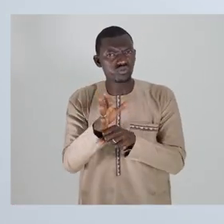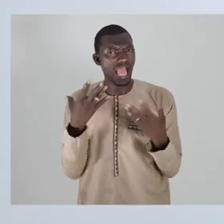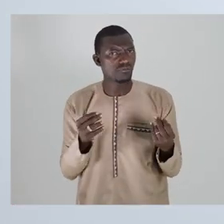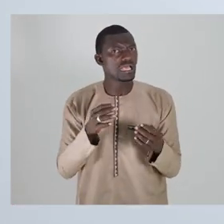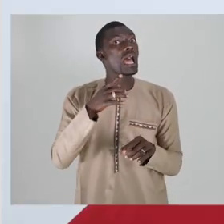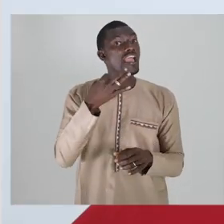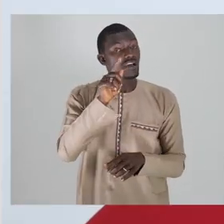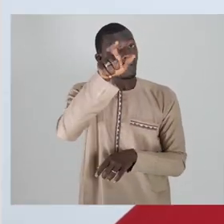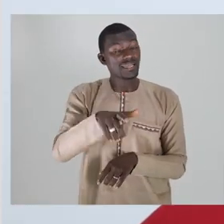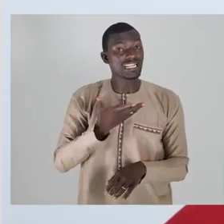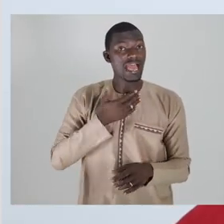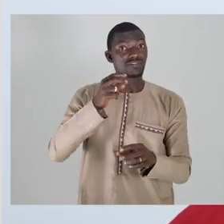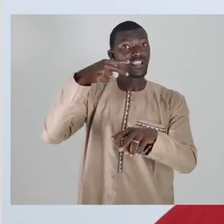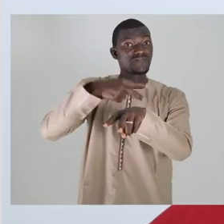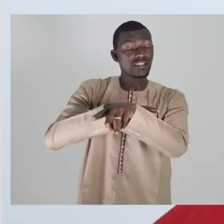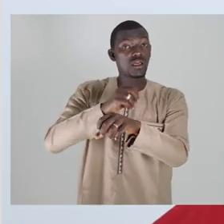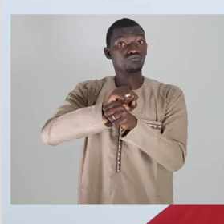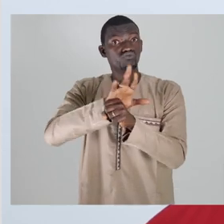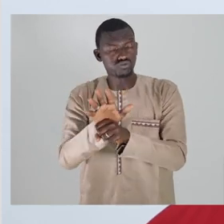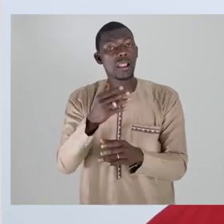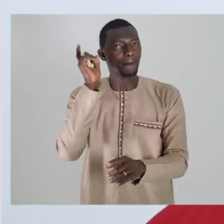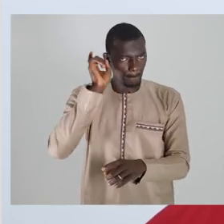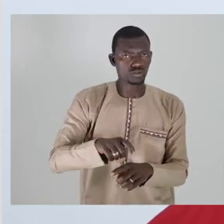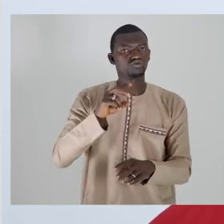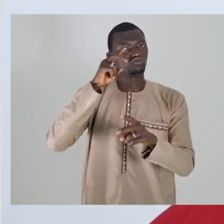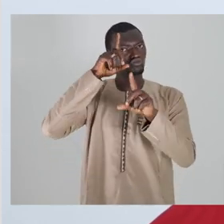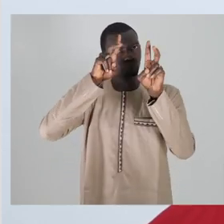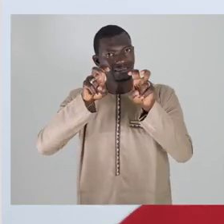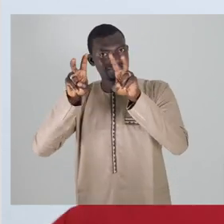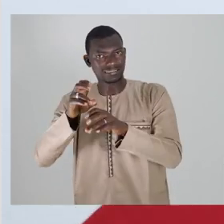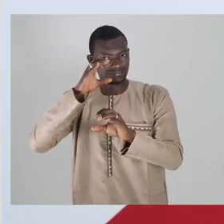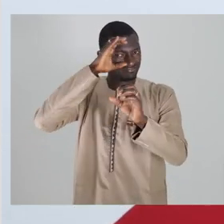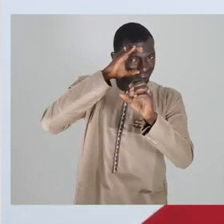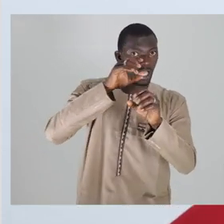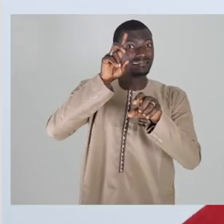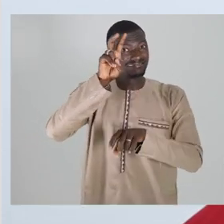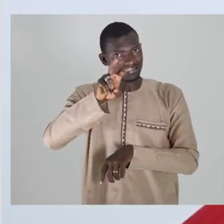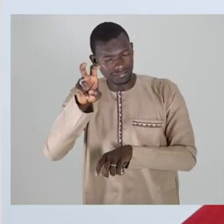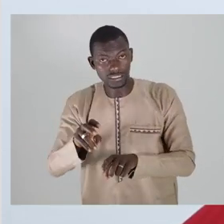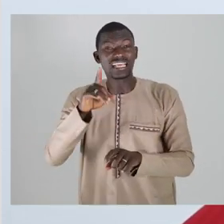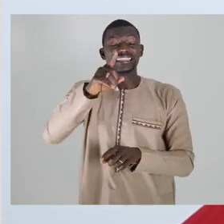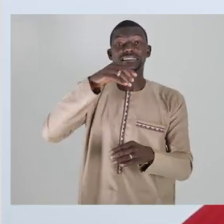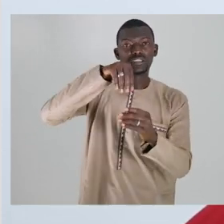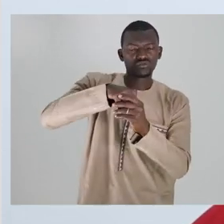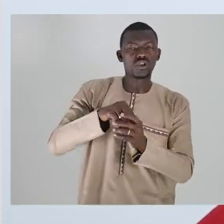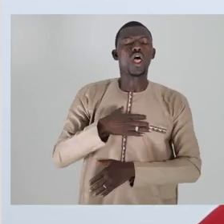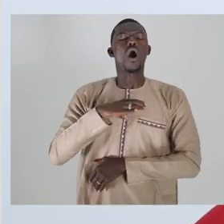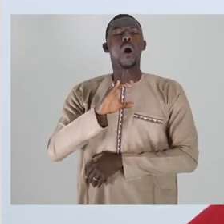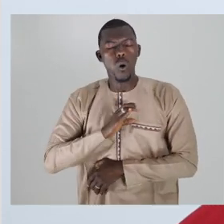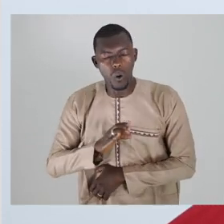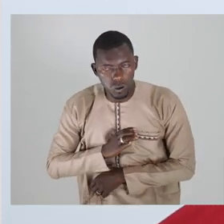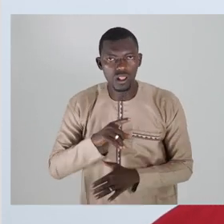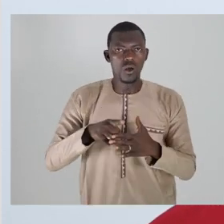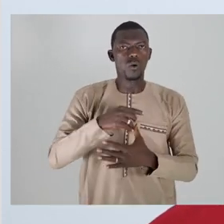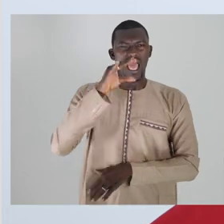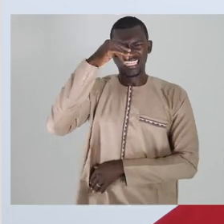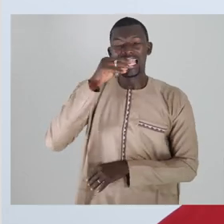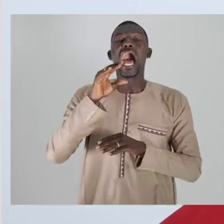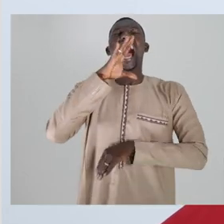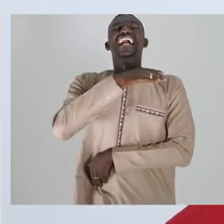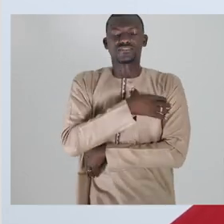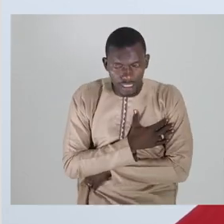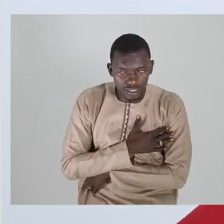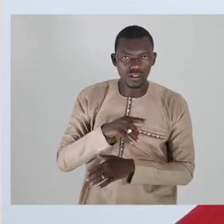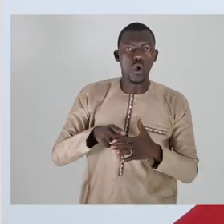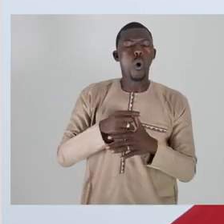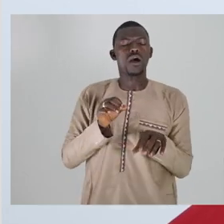virus? The only way to know if someone has the virus is through testing after observing the symptoms. These include coughing or